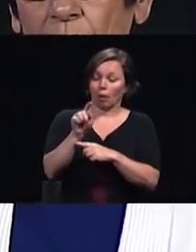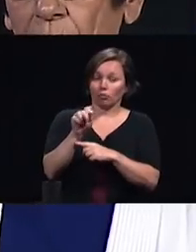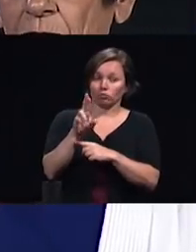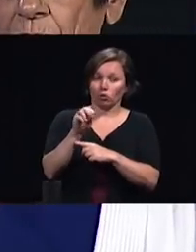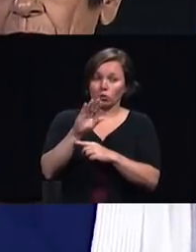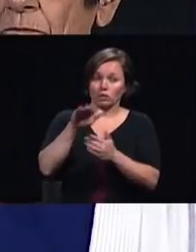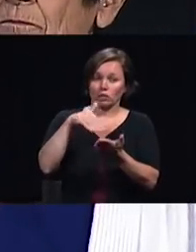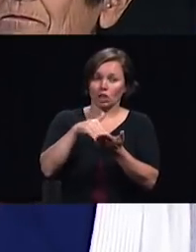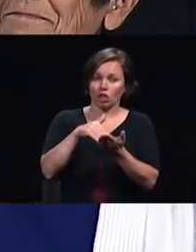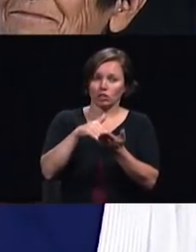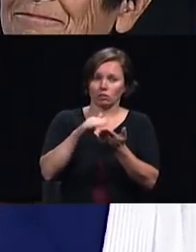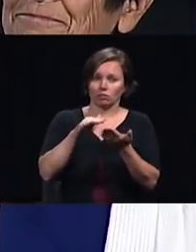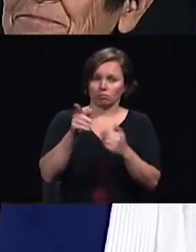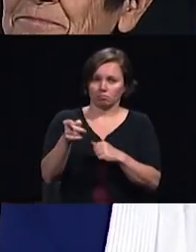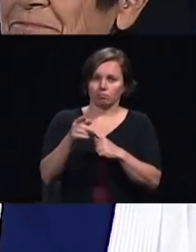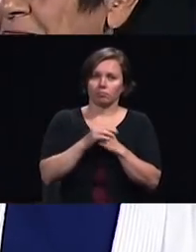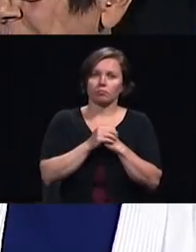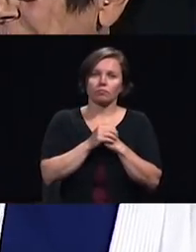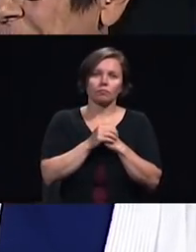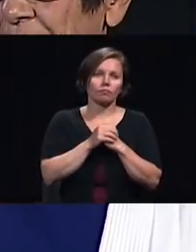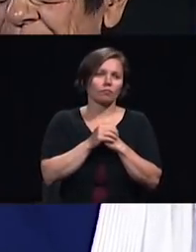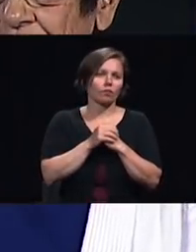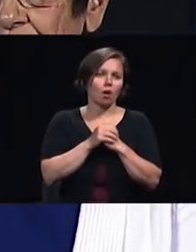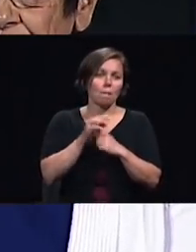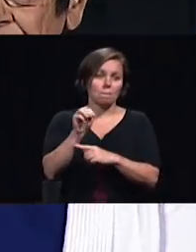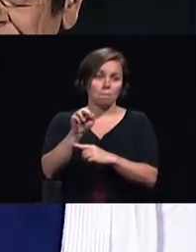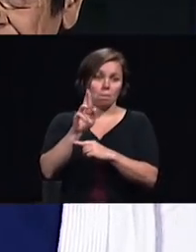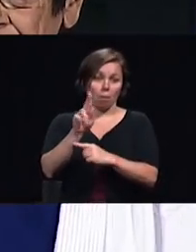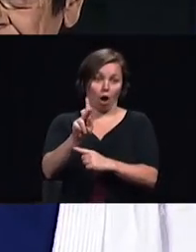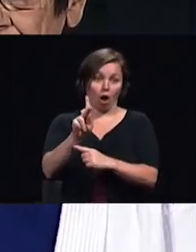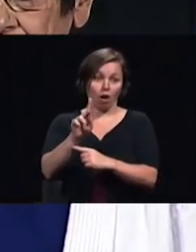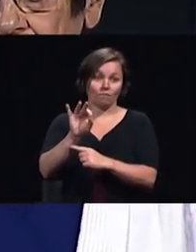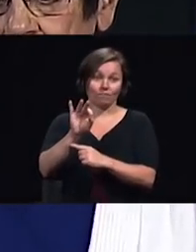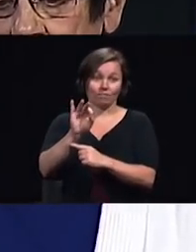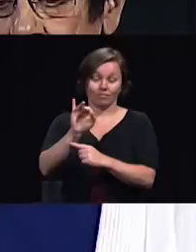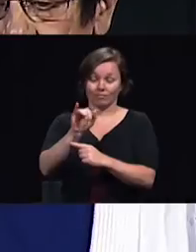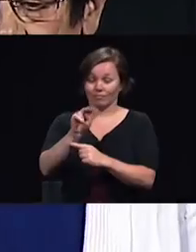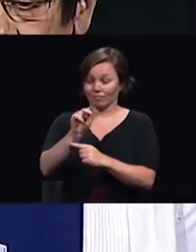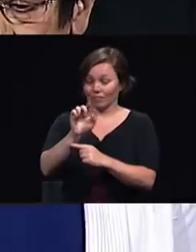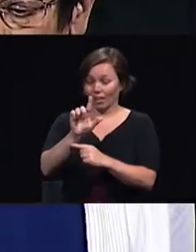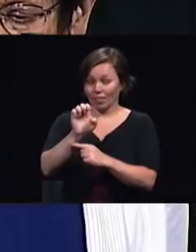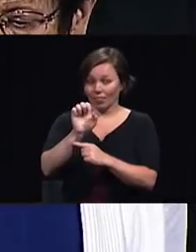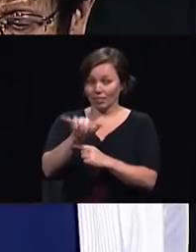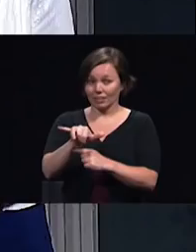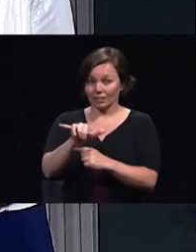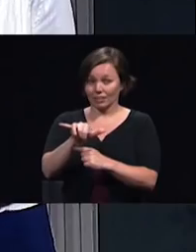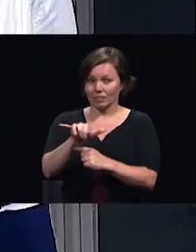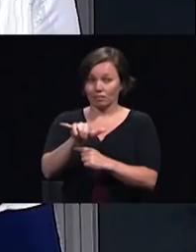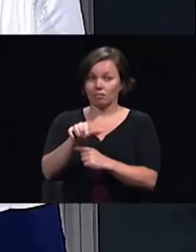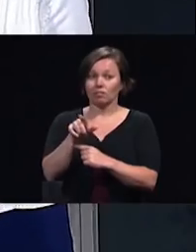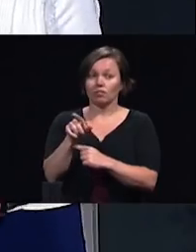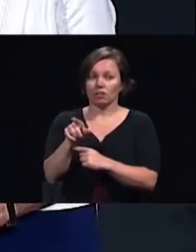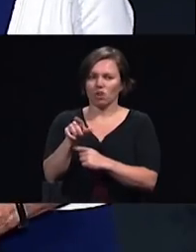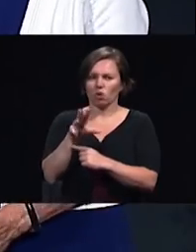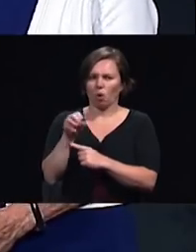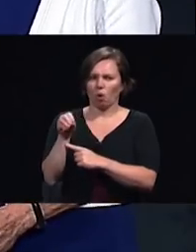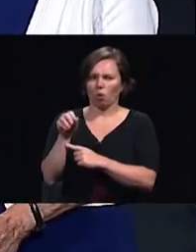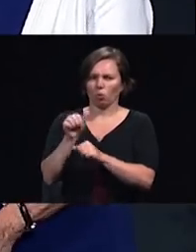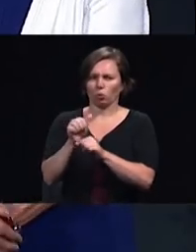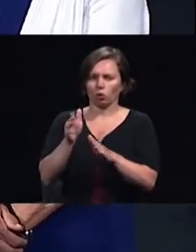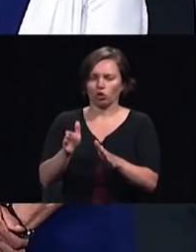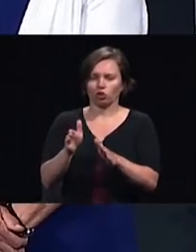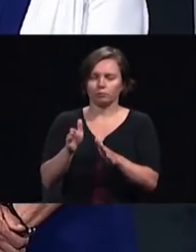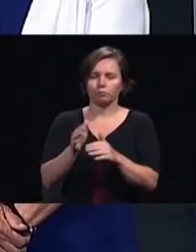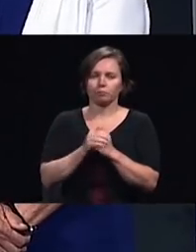a very close colleague and an assistant to the to the general conference president's office